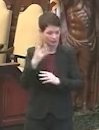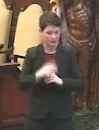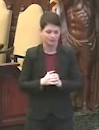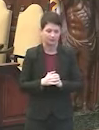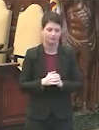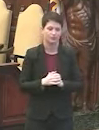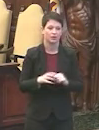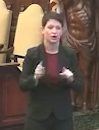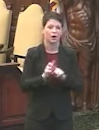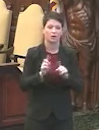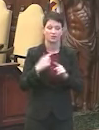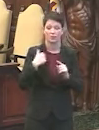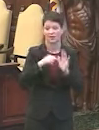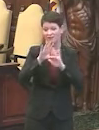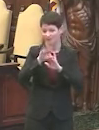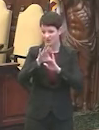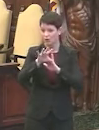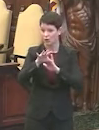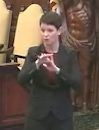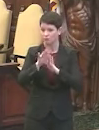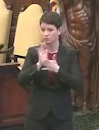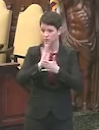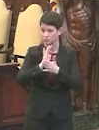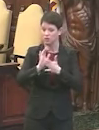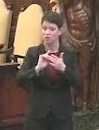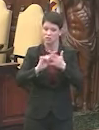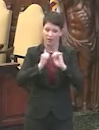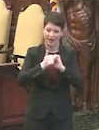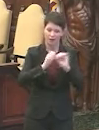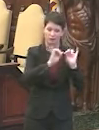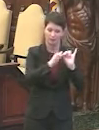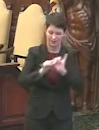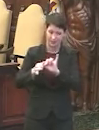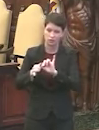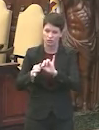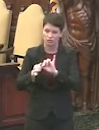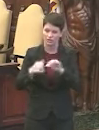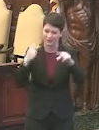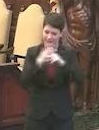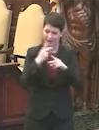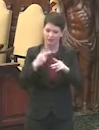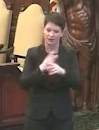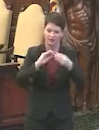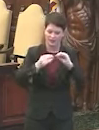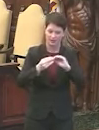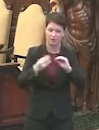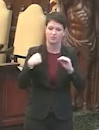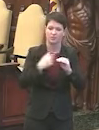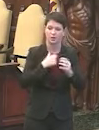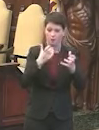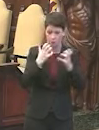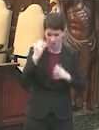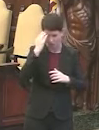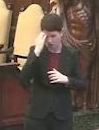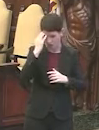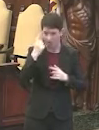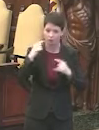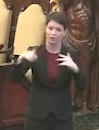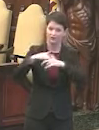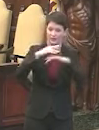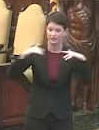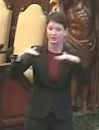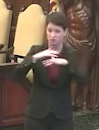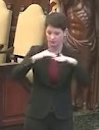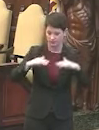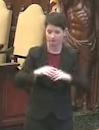We've also produced a video to show people exactly how to measure their restaurant and how to calculate the numbers that are in that form. That video will be